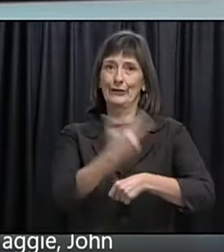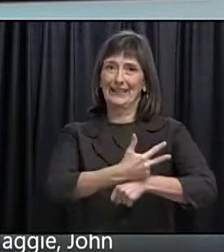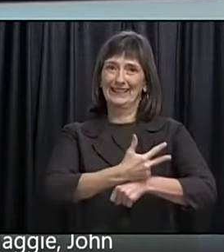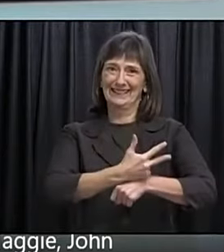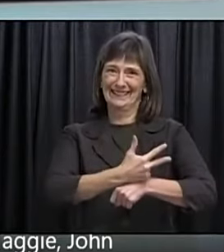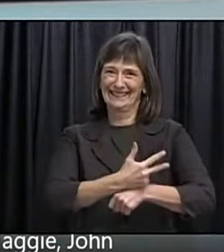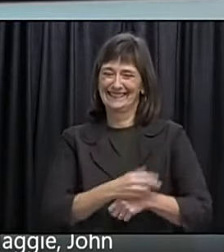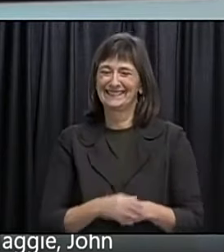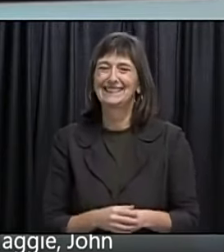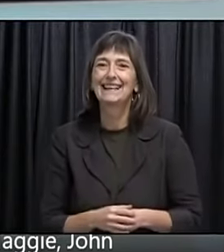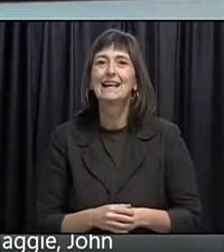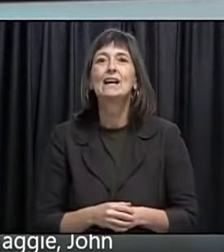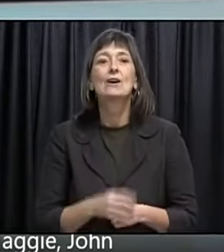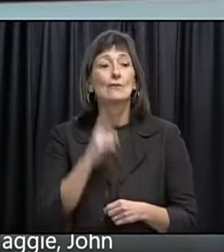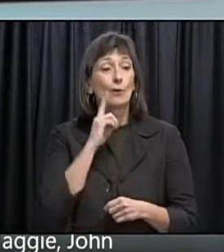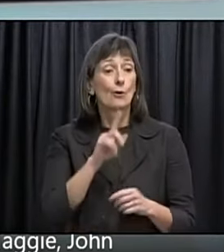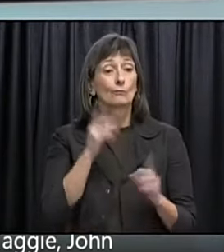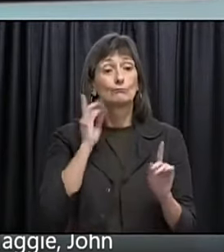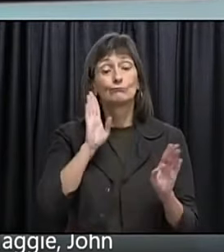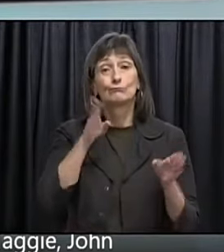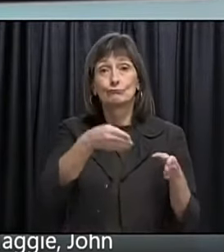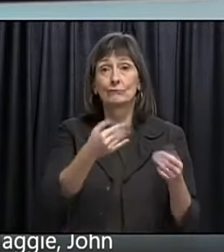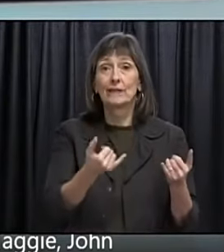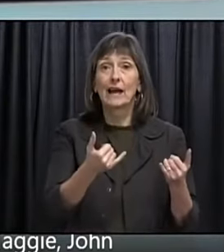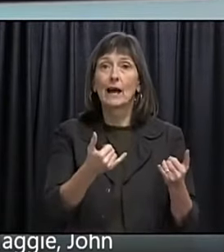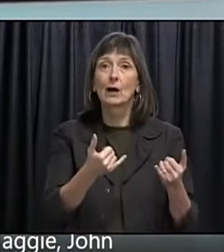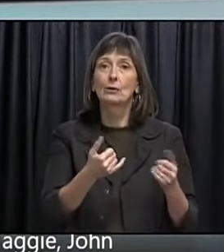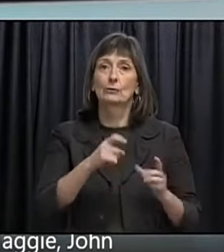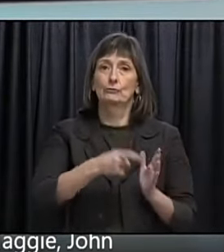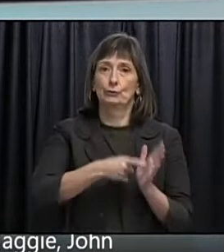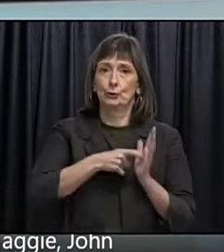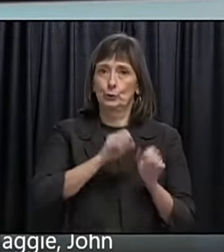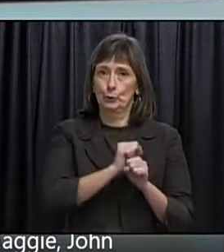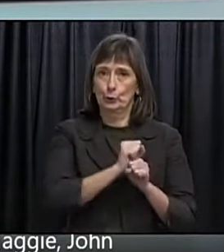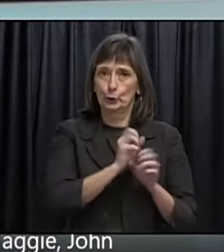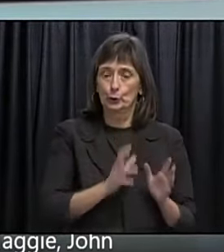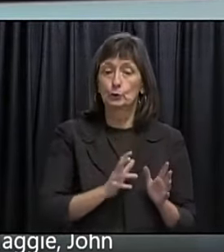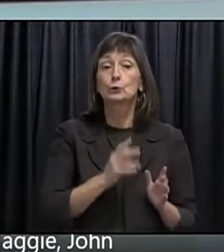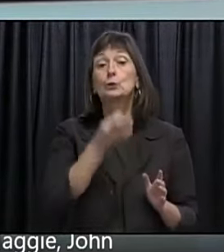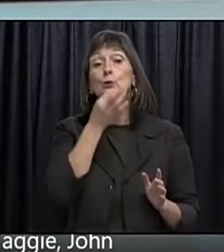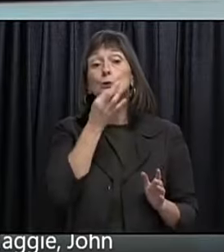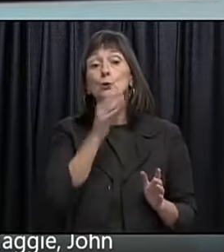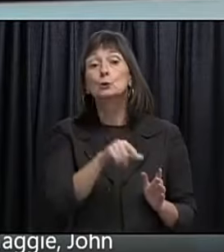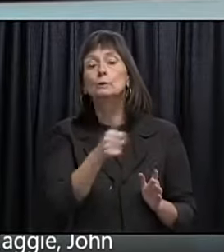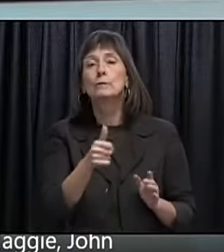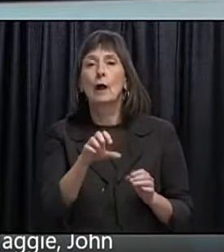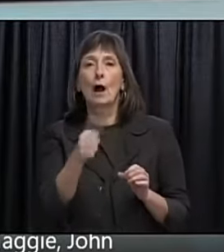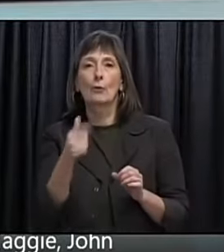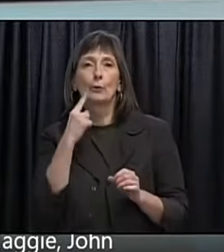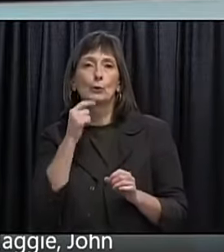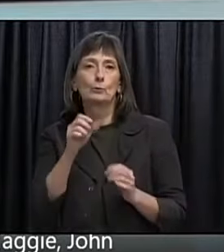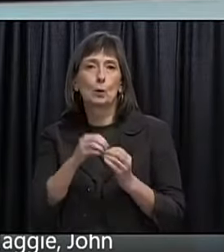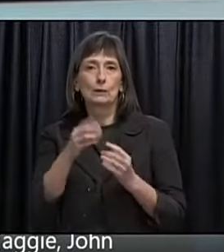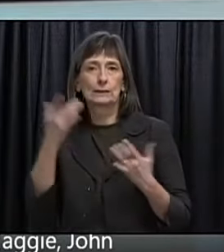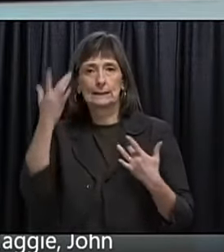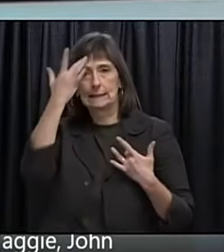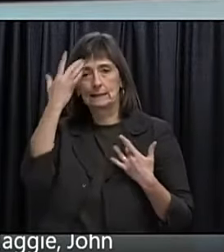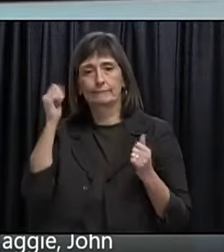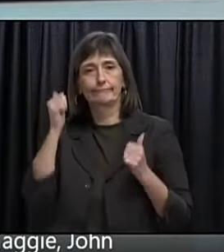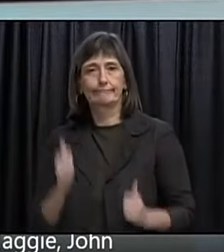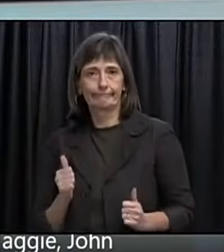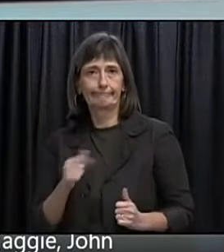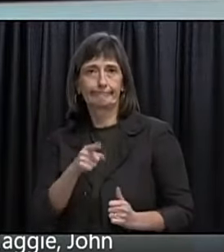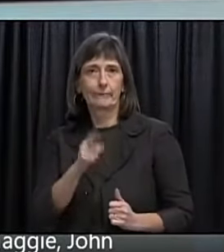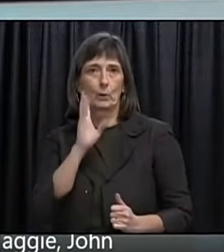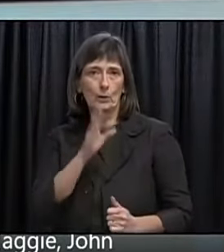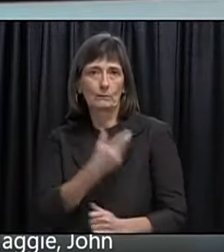essential workers. And ultimately very shortly after to vulnerable populations. Before I start my comments